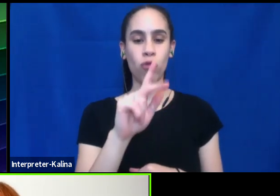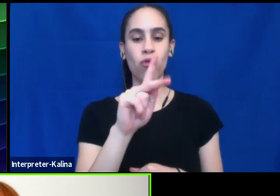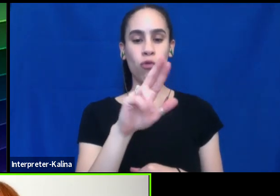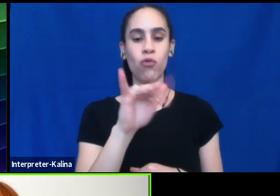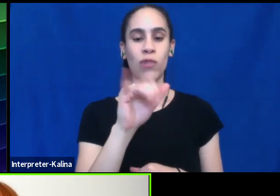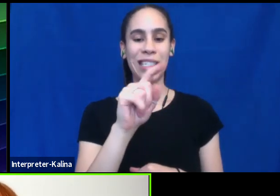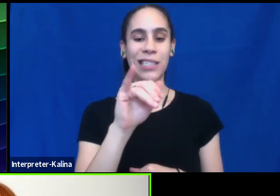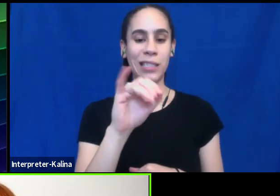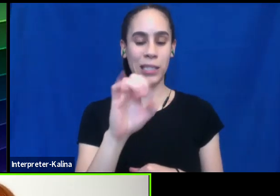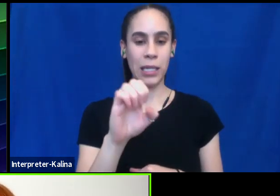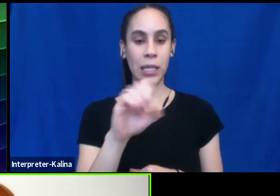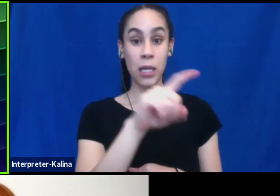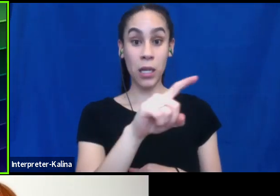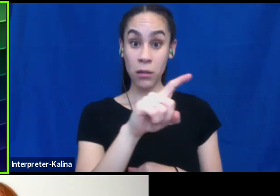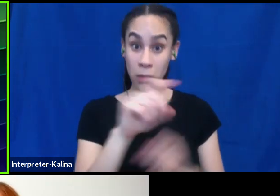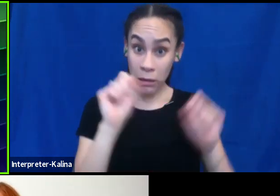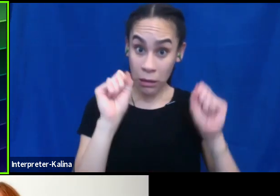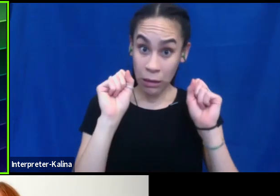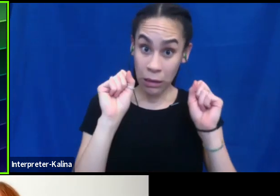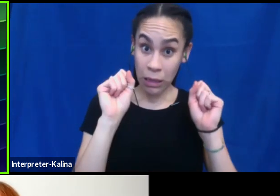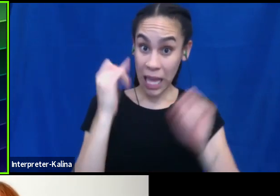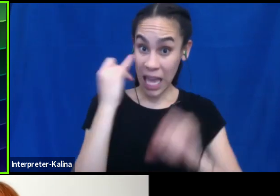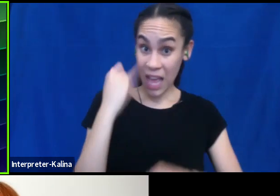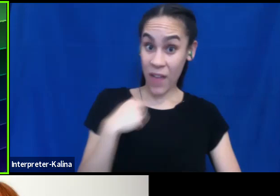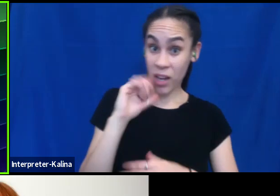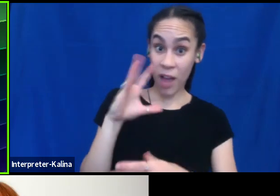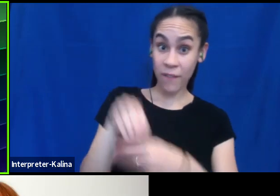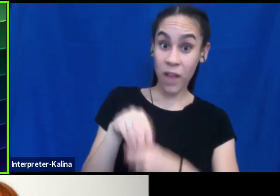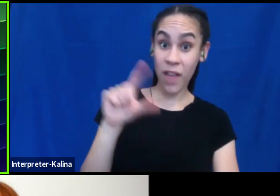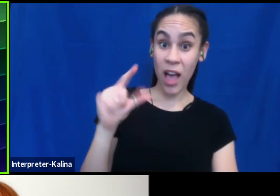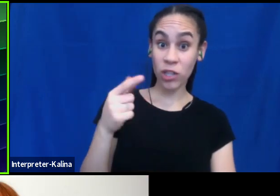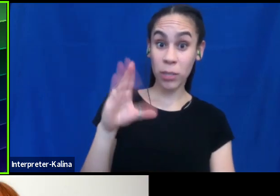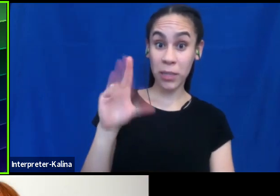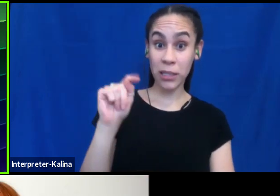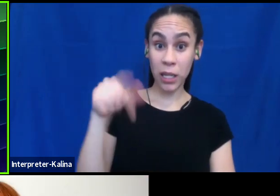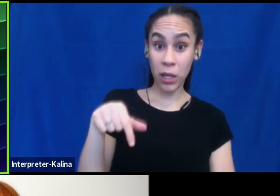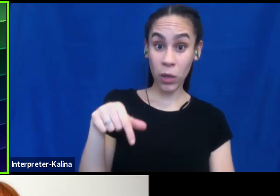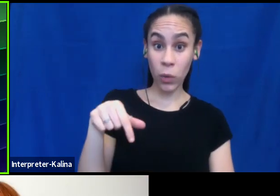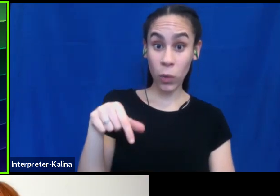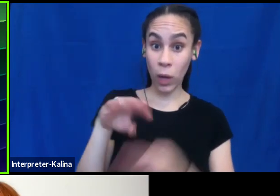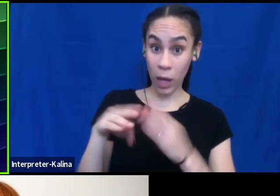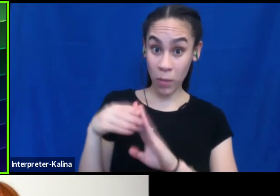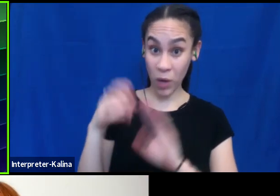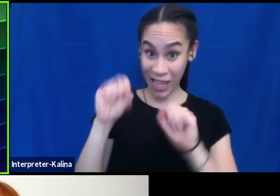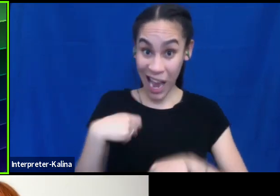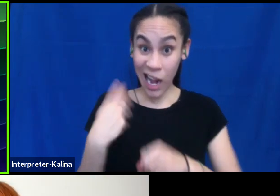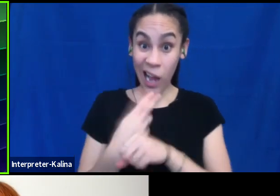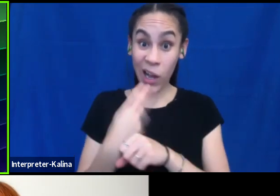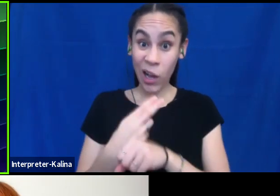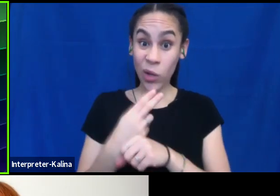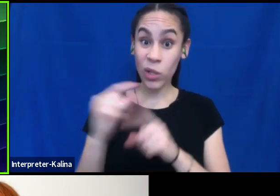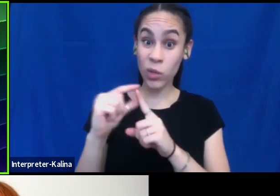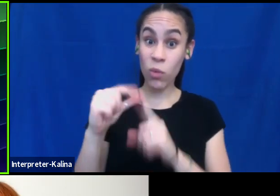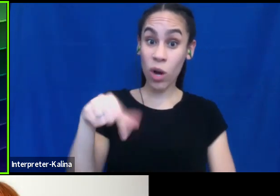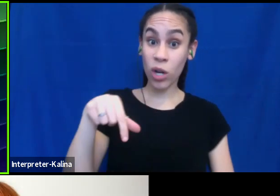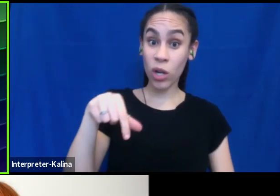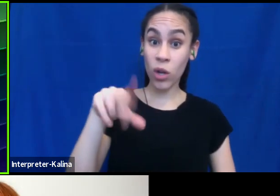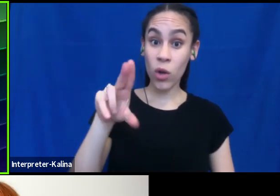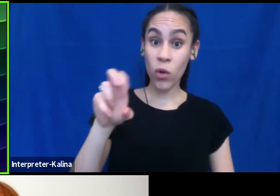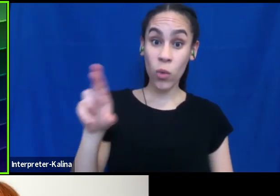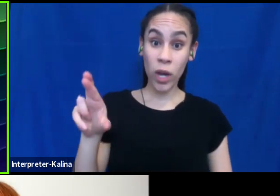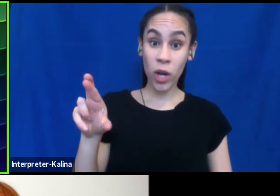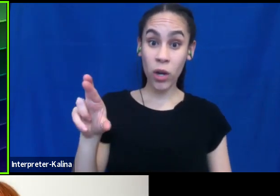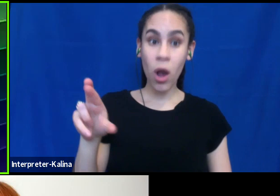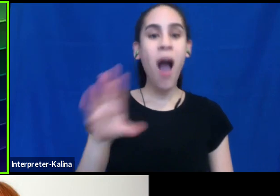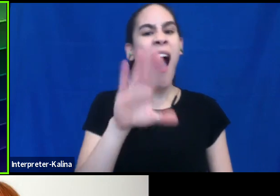queer? Hmm. That's a great question. Um, actually, can I, can I, I was going to possibly offer a